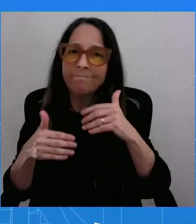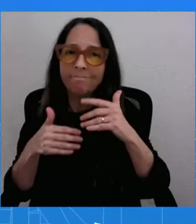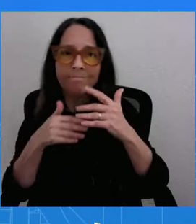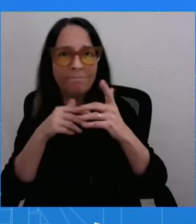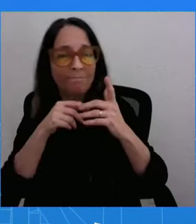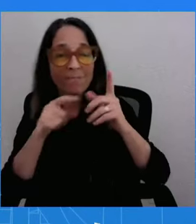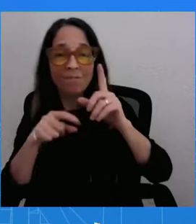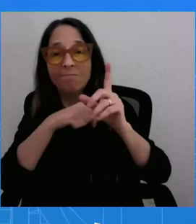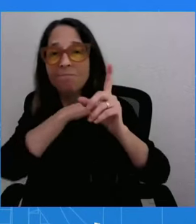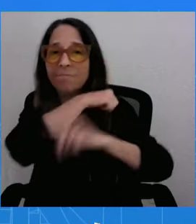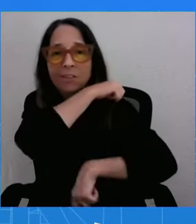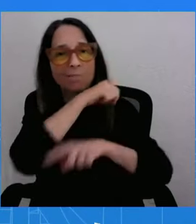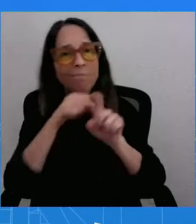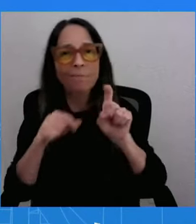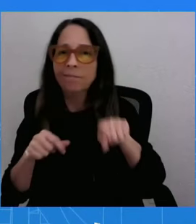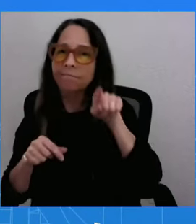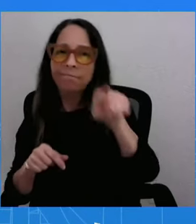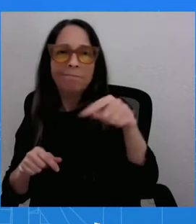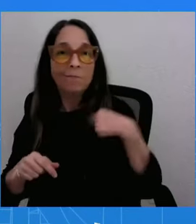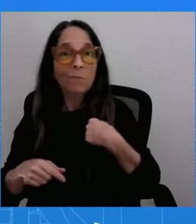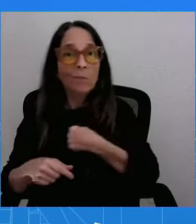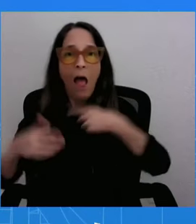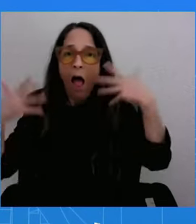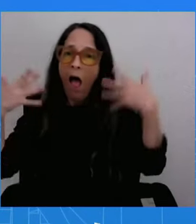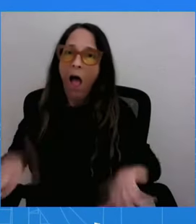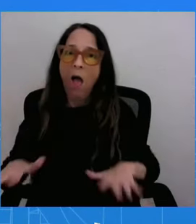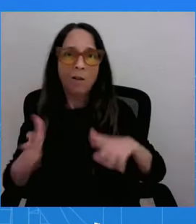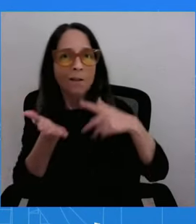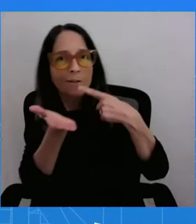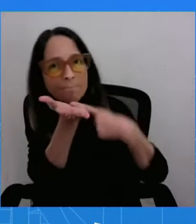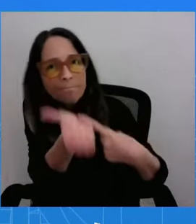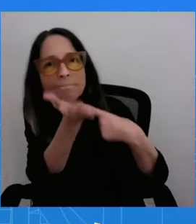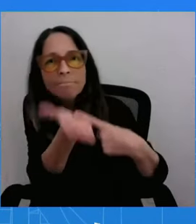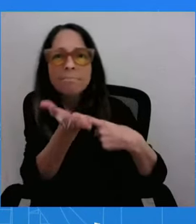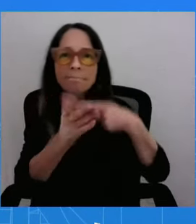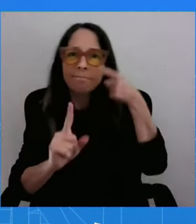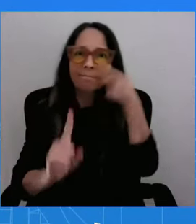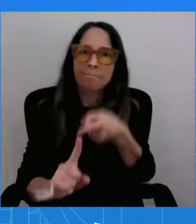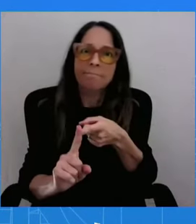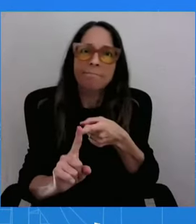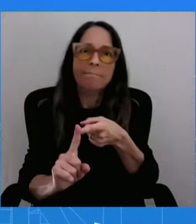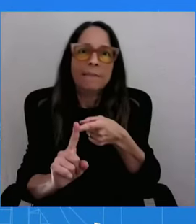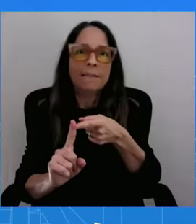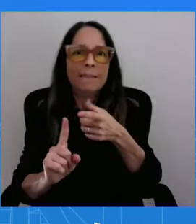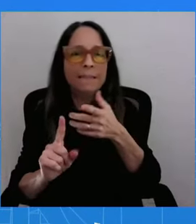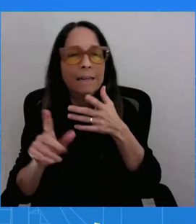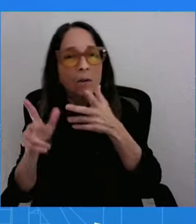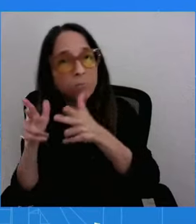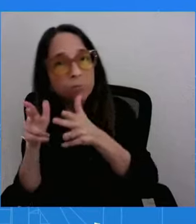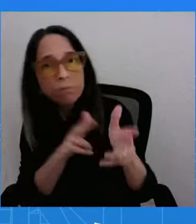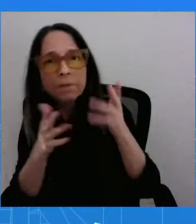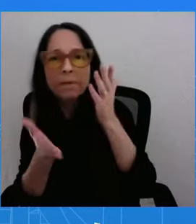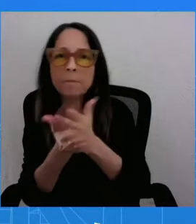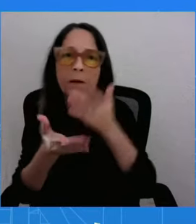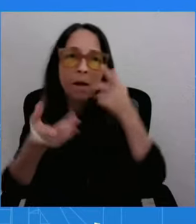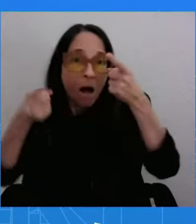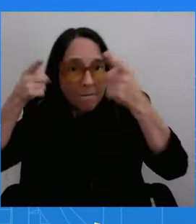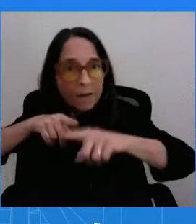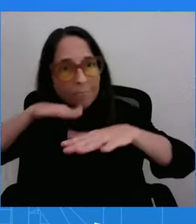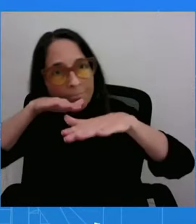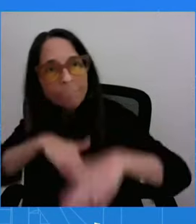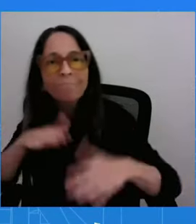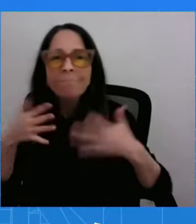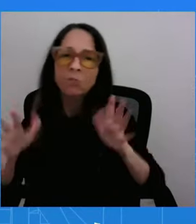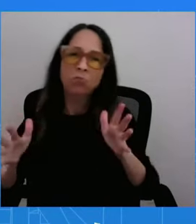We still believe we can get there. Al Jazeera in the back. Go ahead. Thank you, Sam. I really appreciate it. I'm very happy to be done. I'm sorry, man.